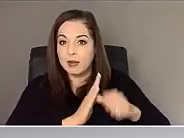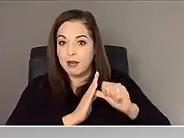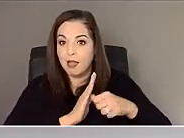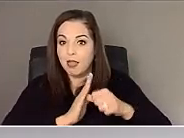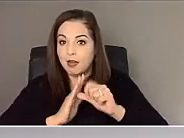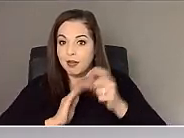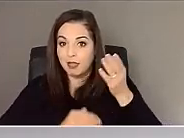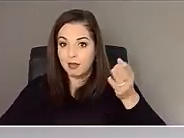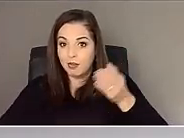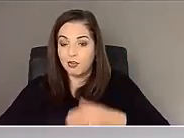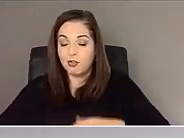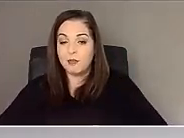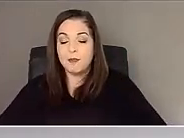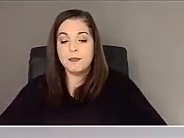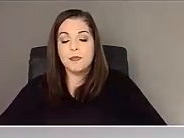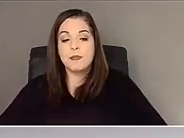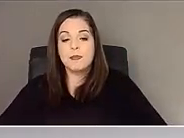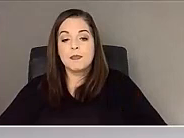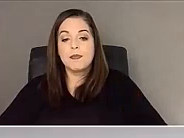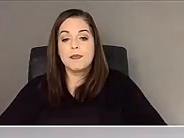um,